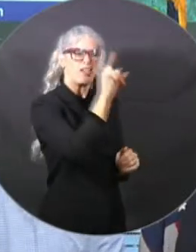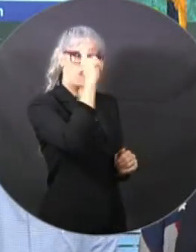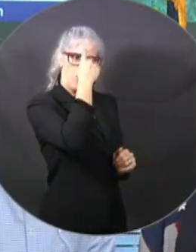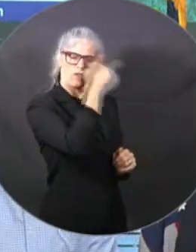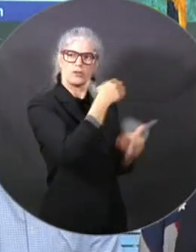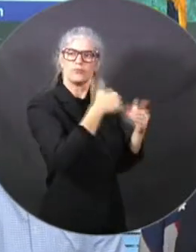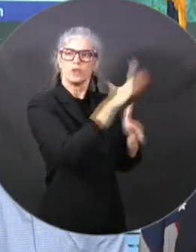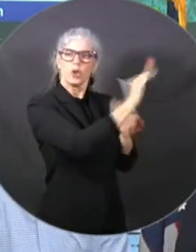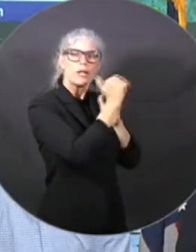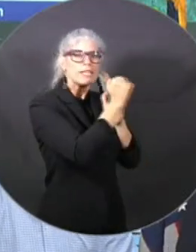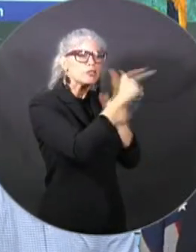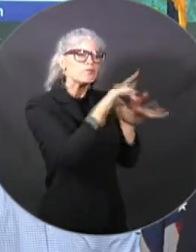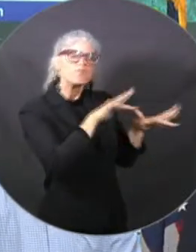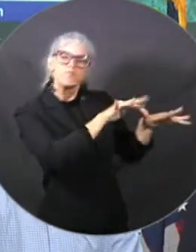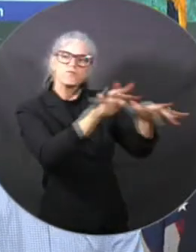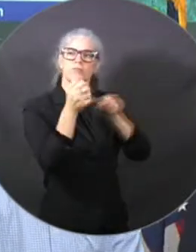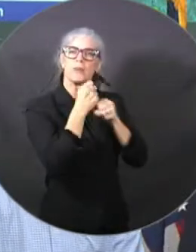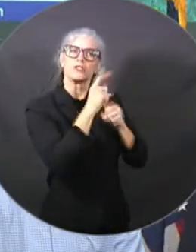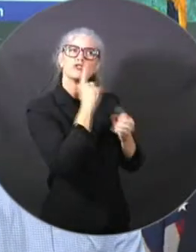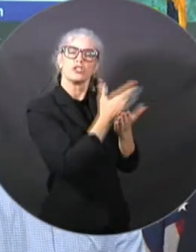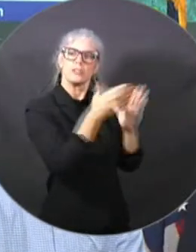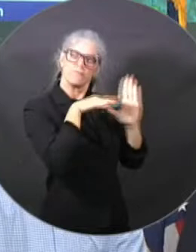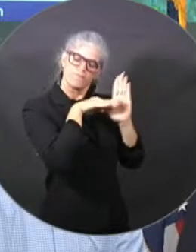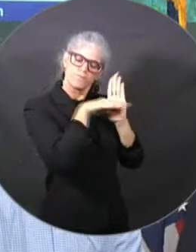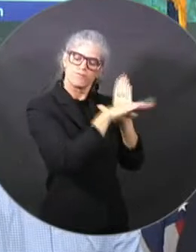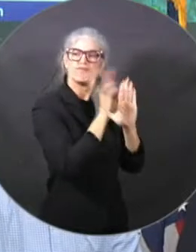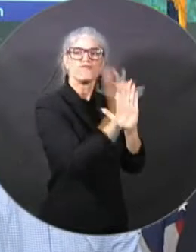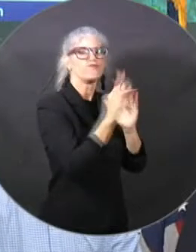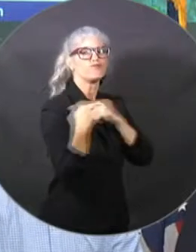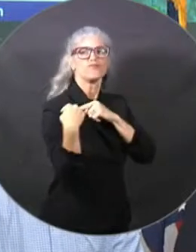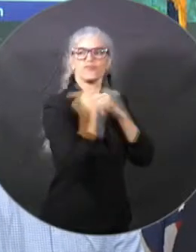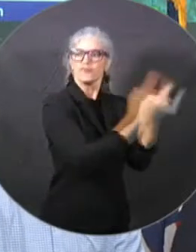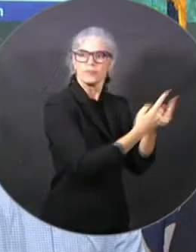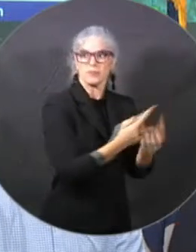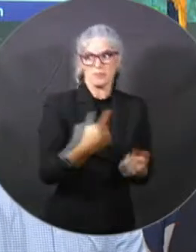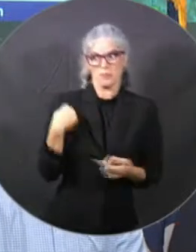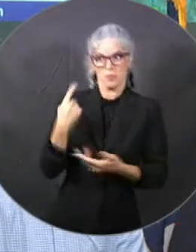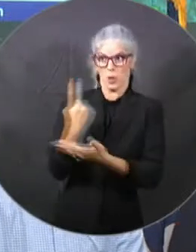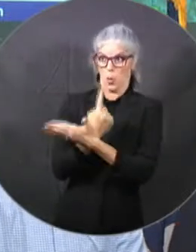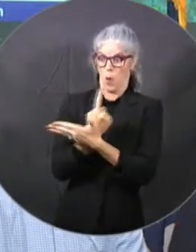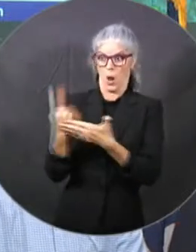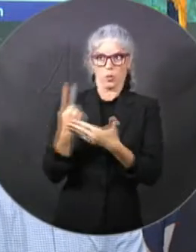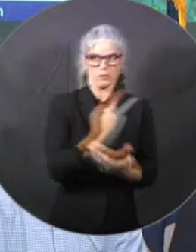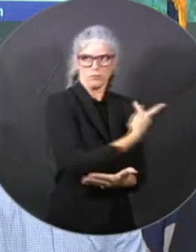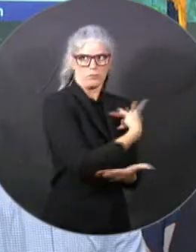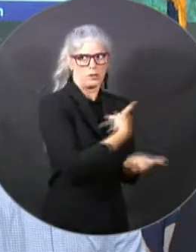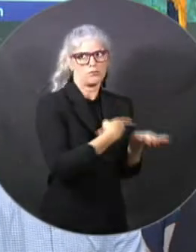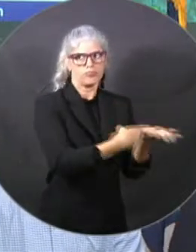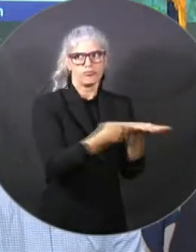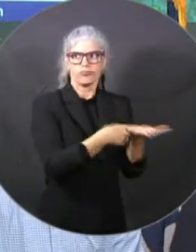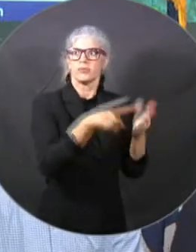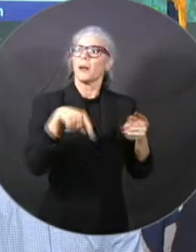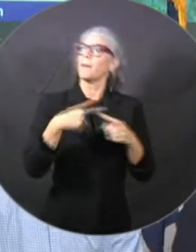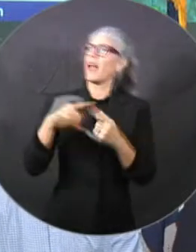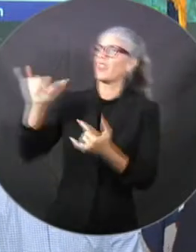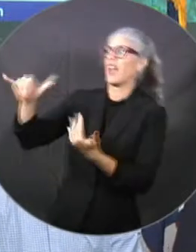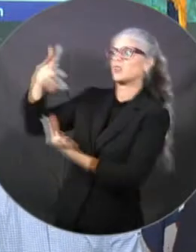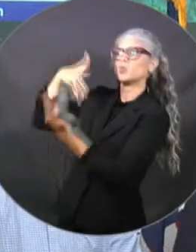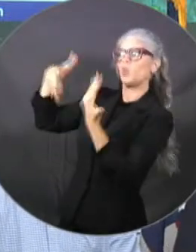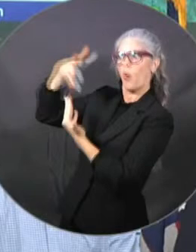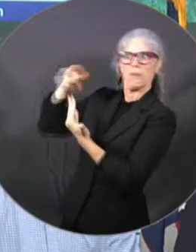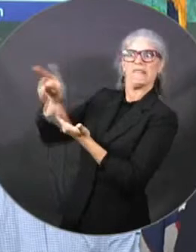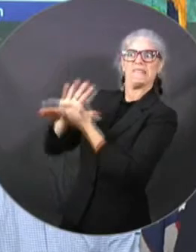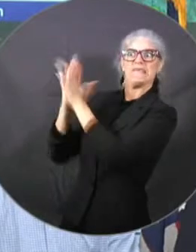throughout the last now probably a week that he and I have been talking about this storm. As of 8 a.m. this morning,